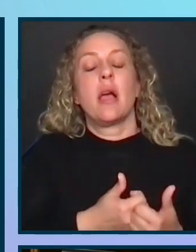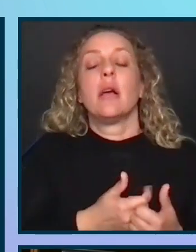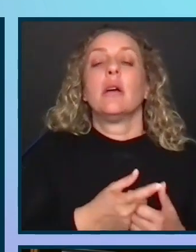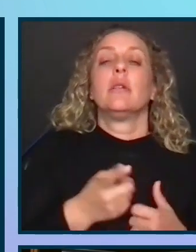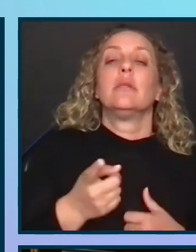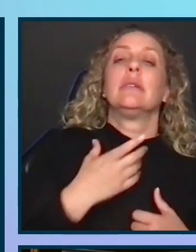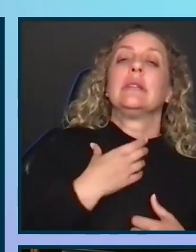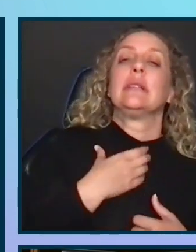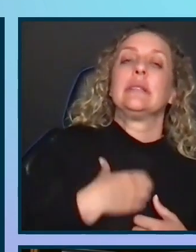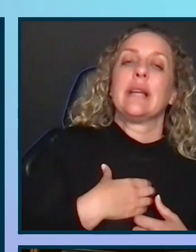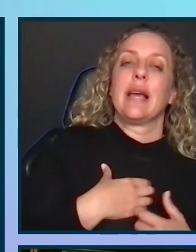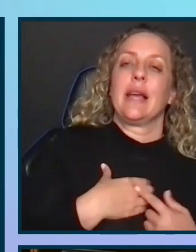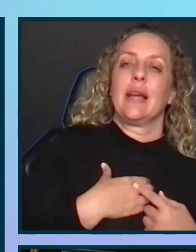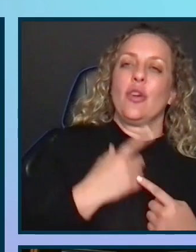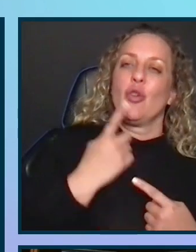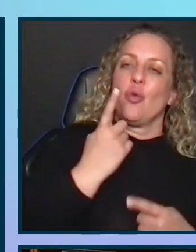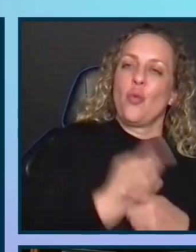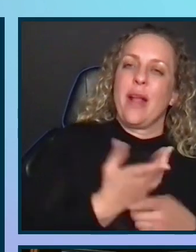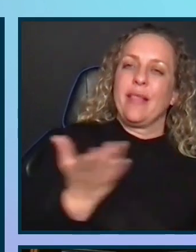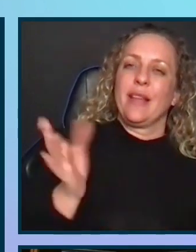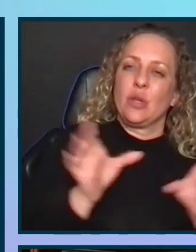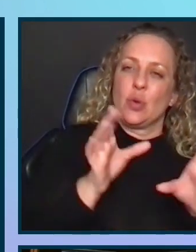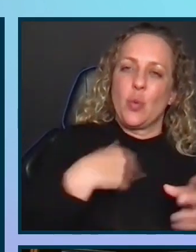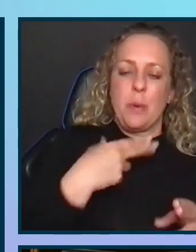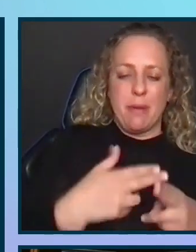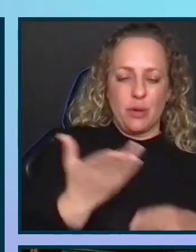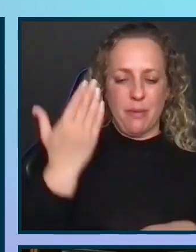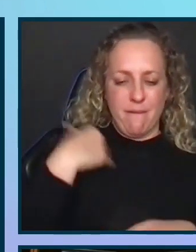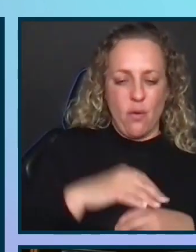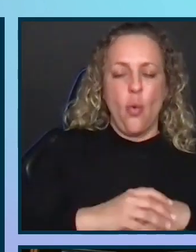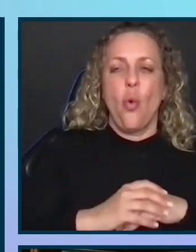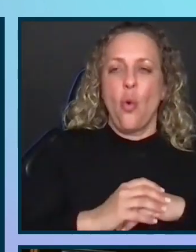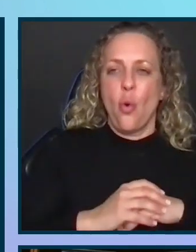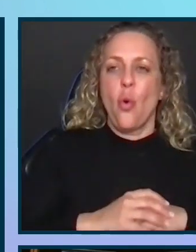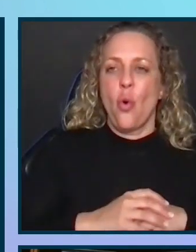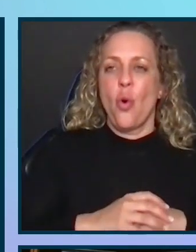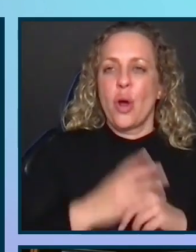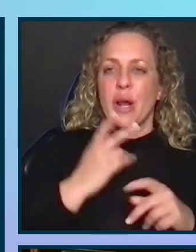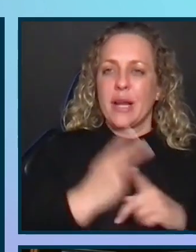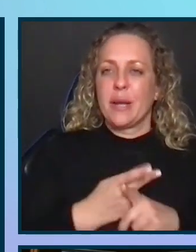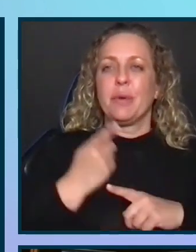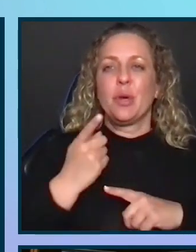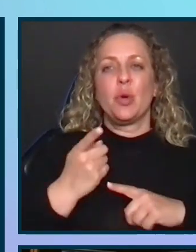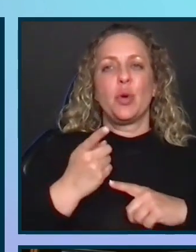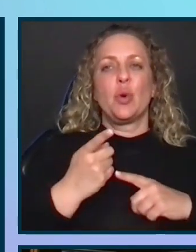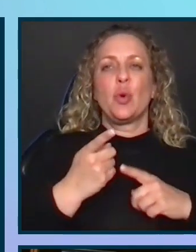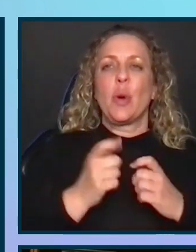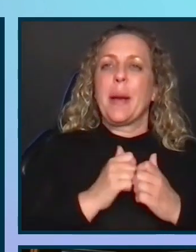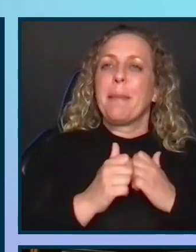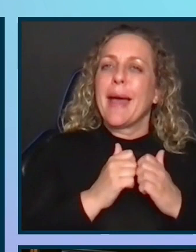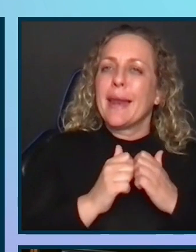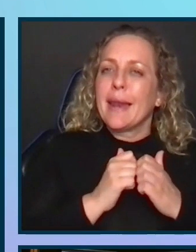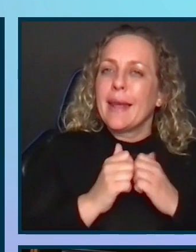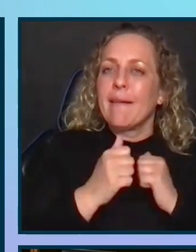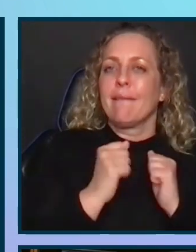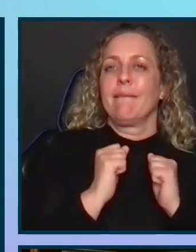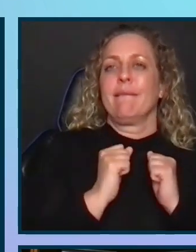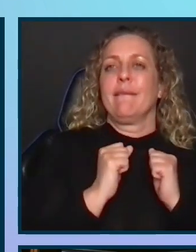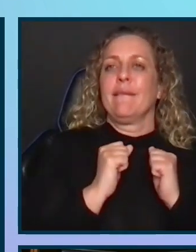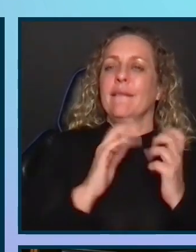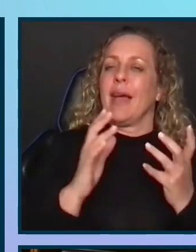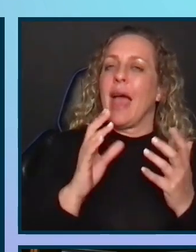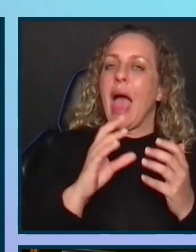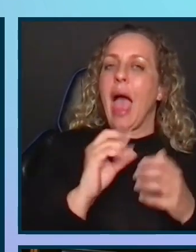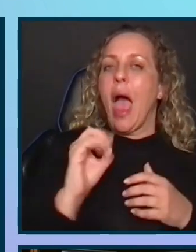desire, it's the right thing to do. We've mentioned that before. It's keeping you competitive. It's keeping you out of